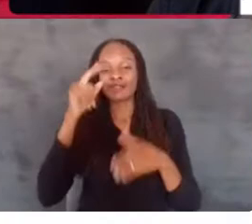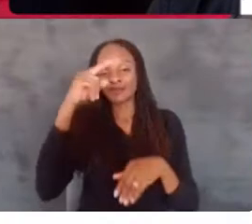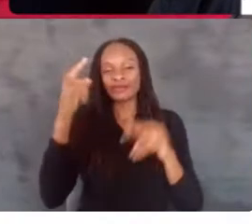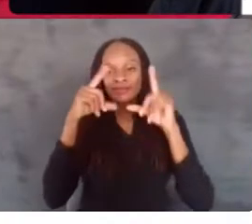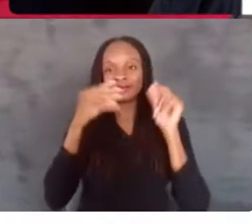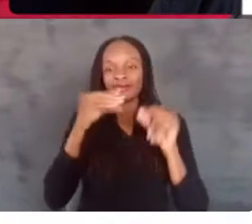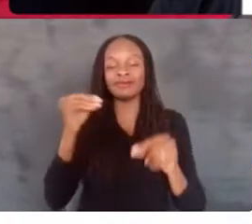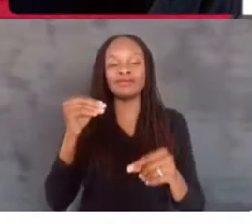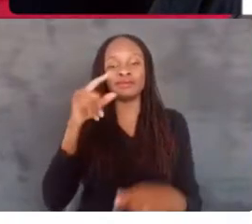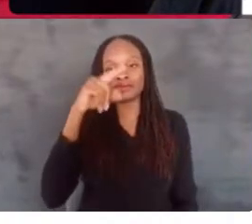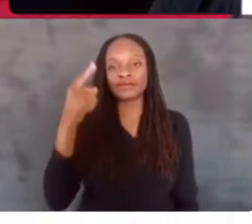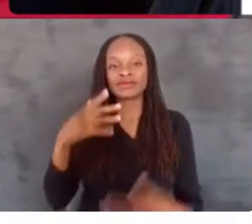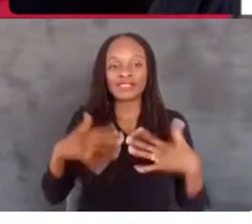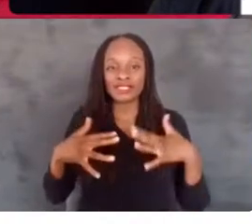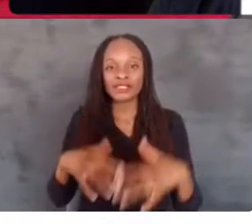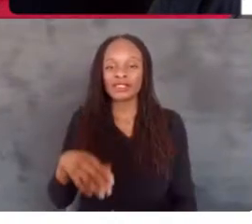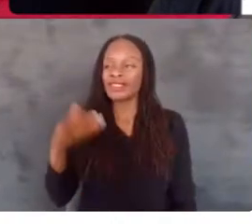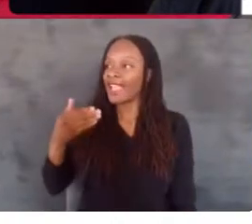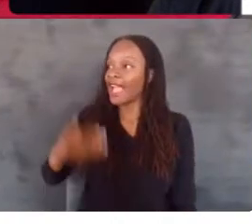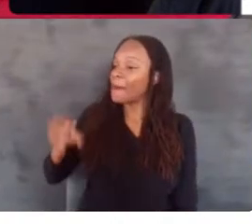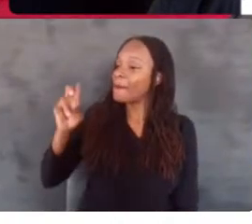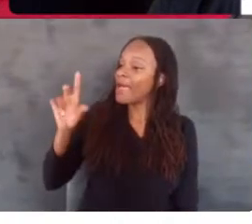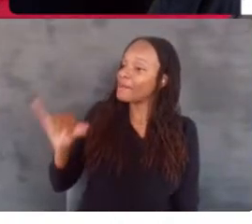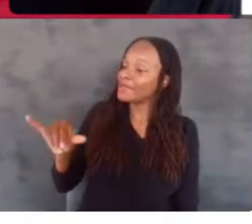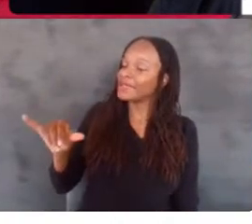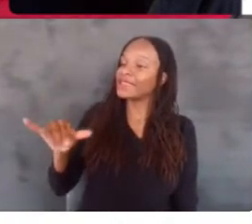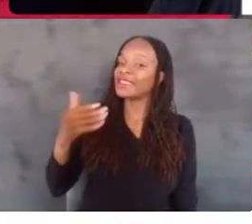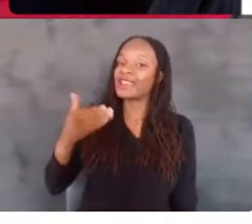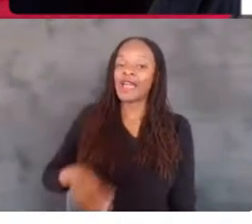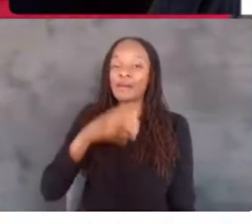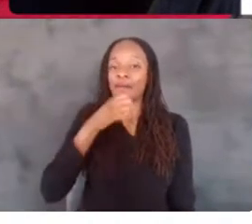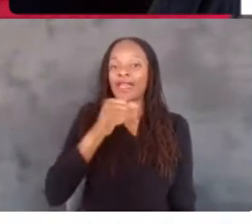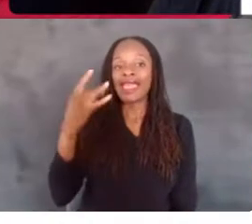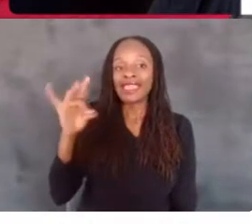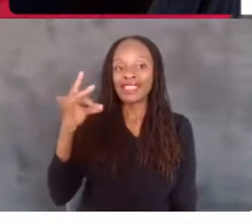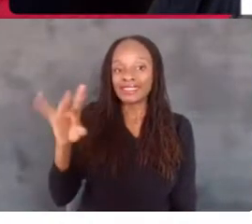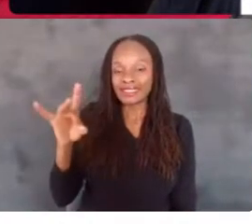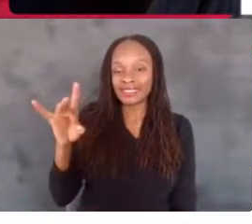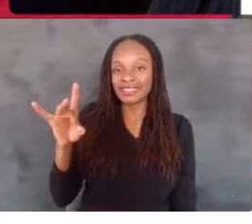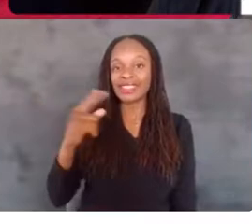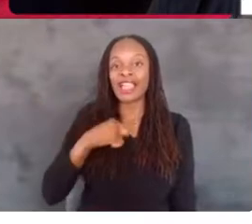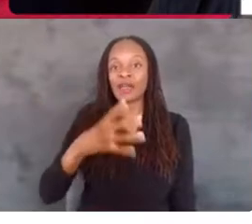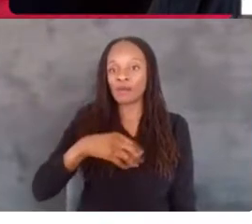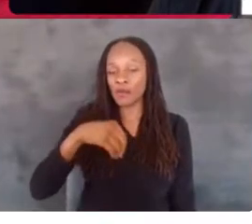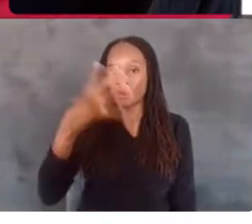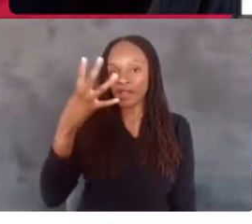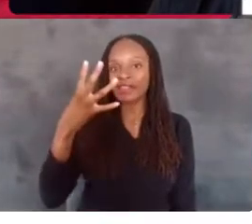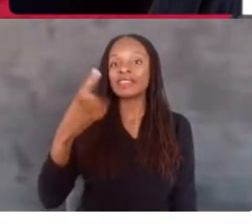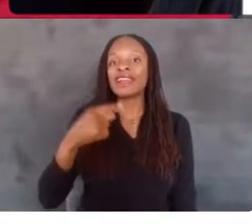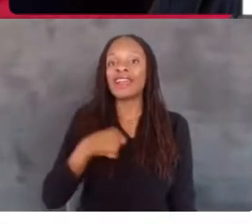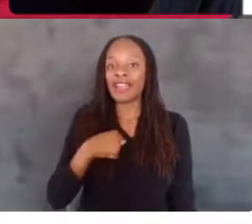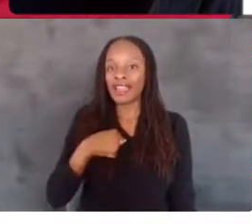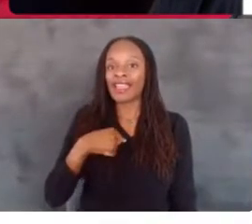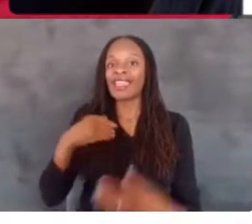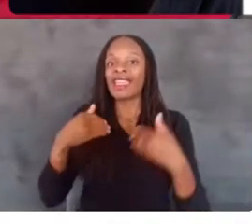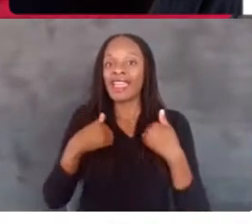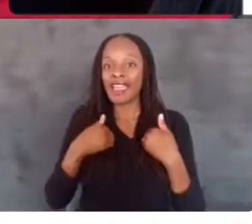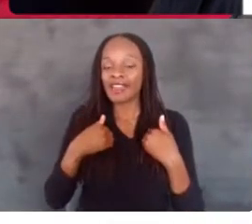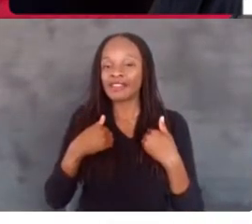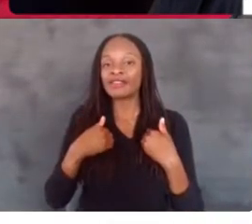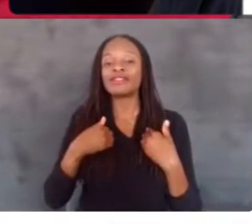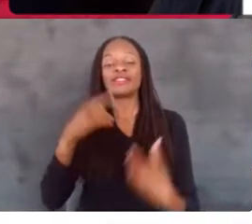shirt. I'm Emily. I am 18 years old. I'm white. I have a